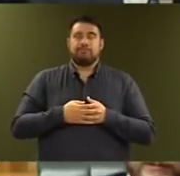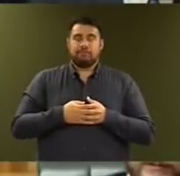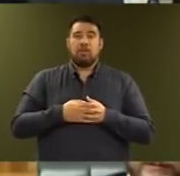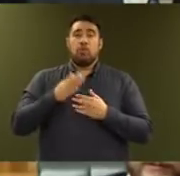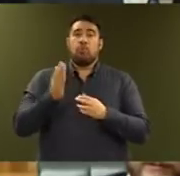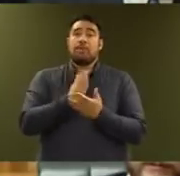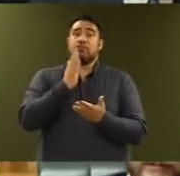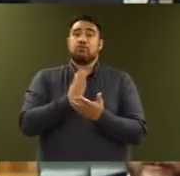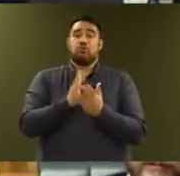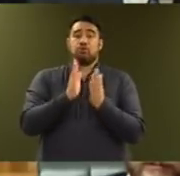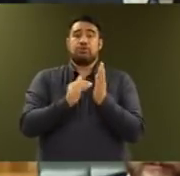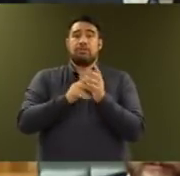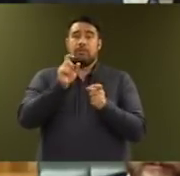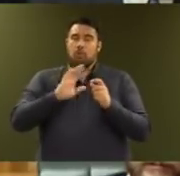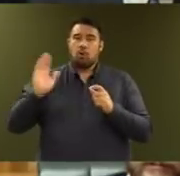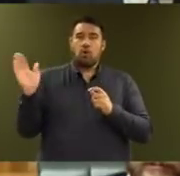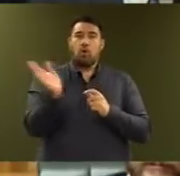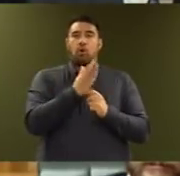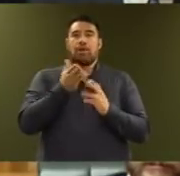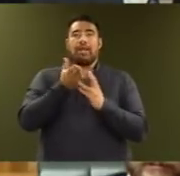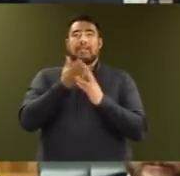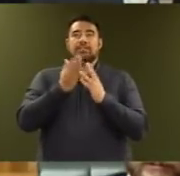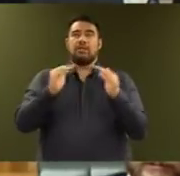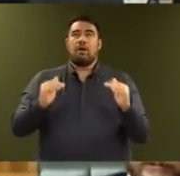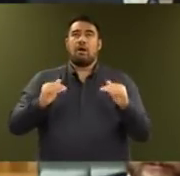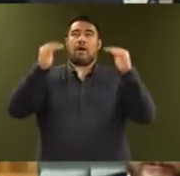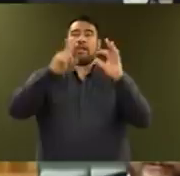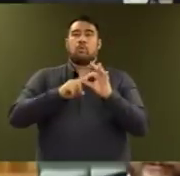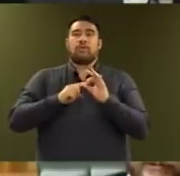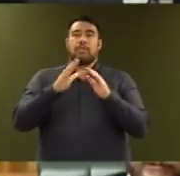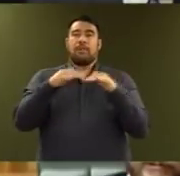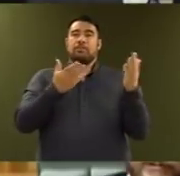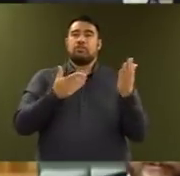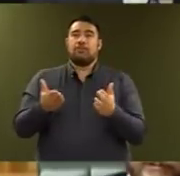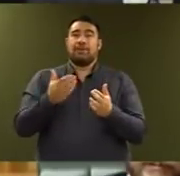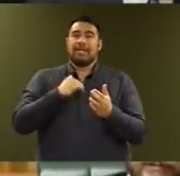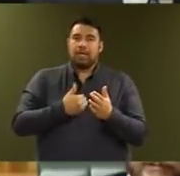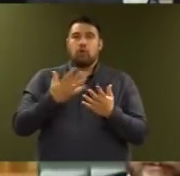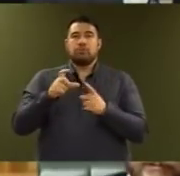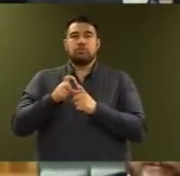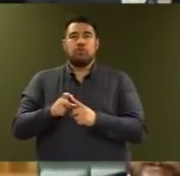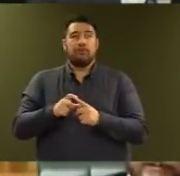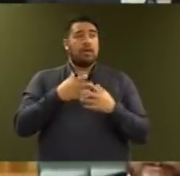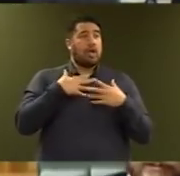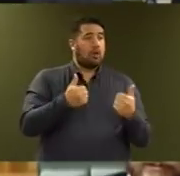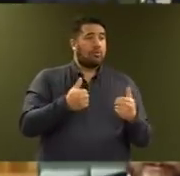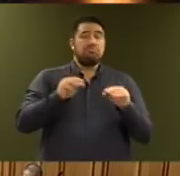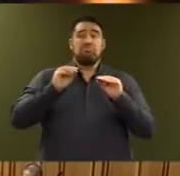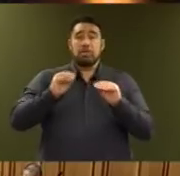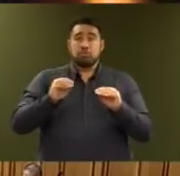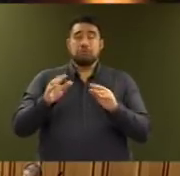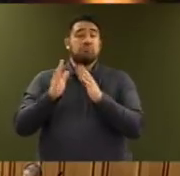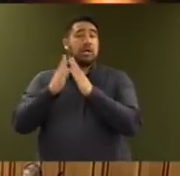have access to high-quality public services that they need and deserve, such as health, education and housing.